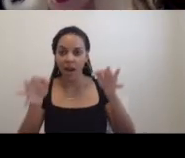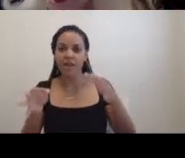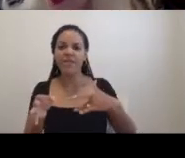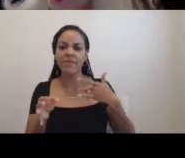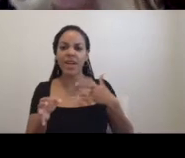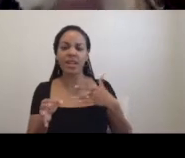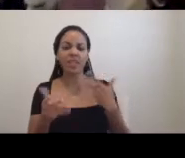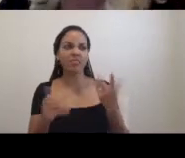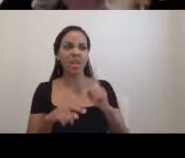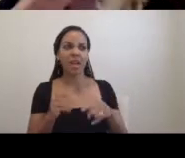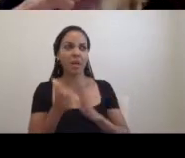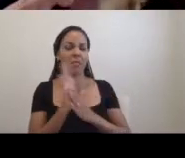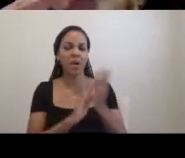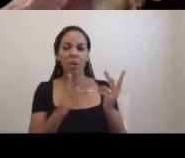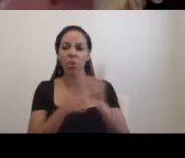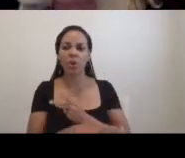get any worse.